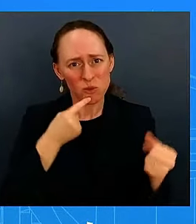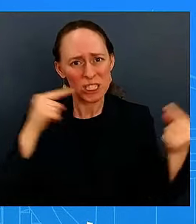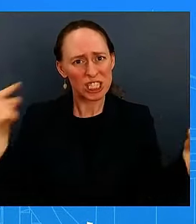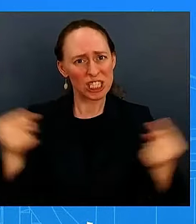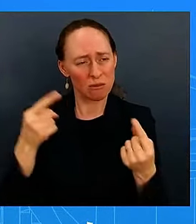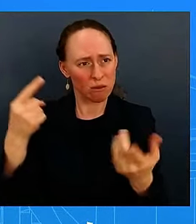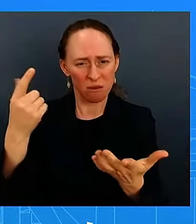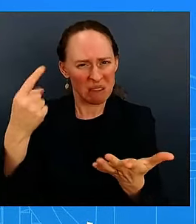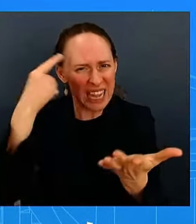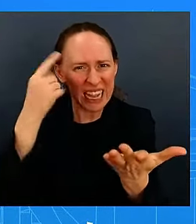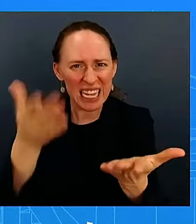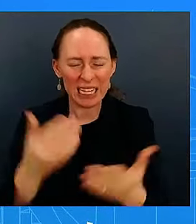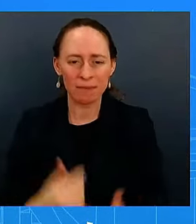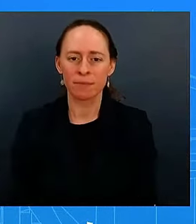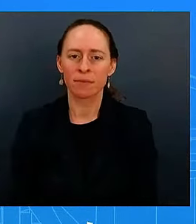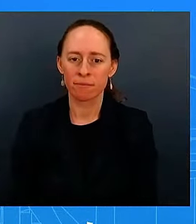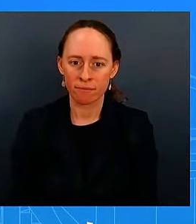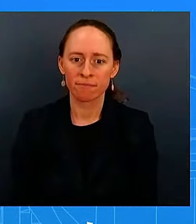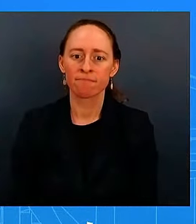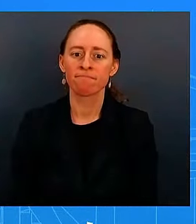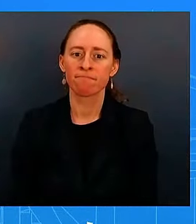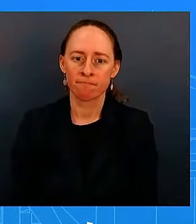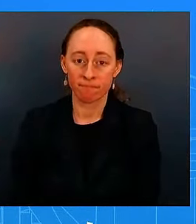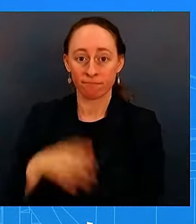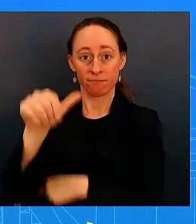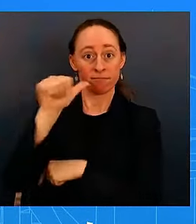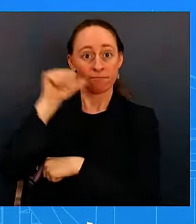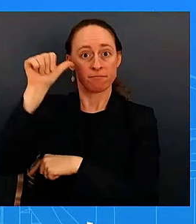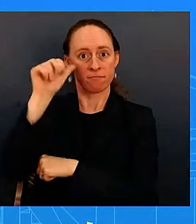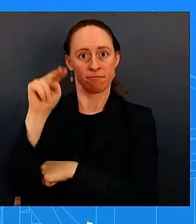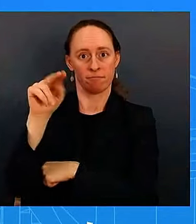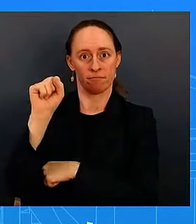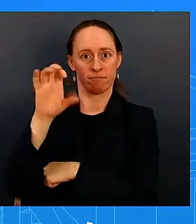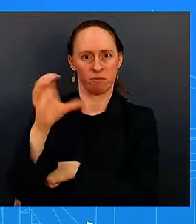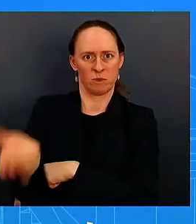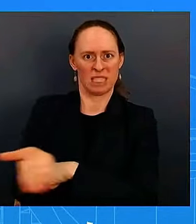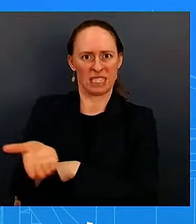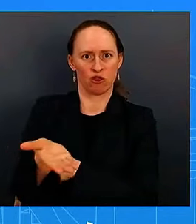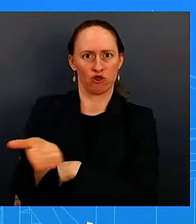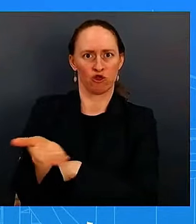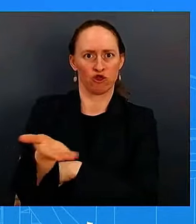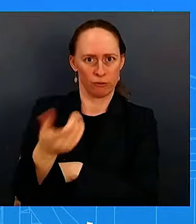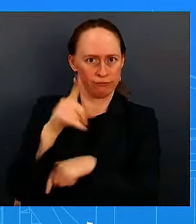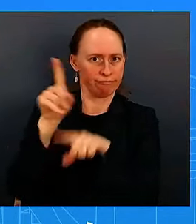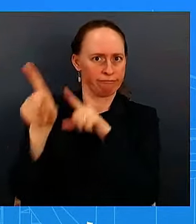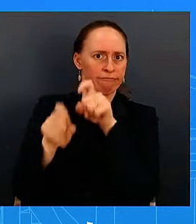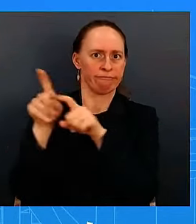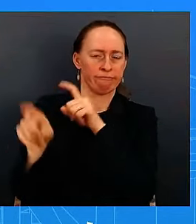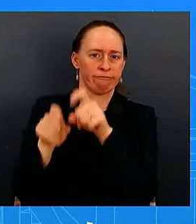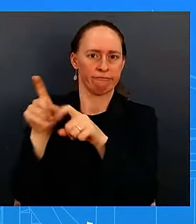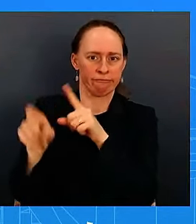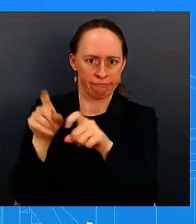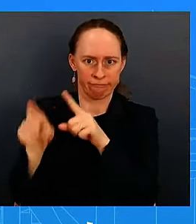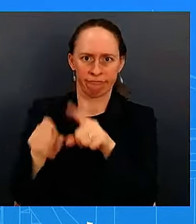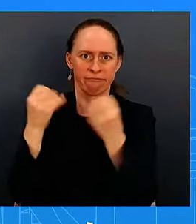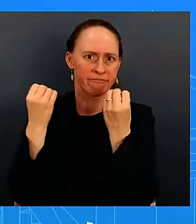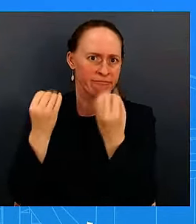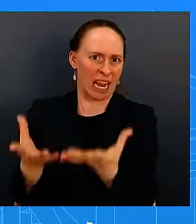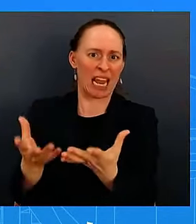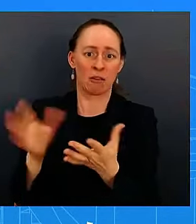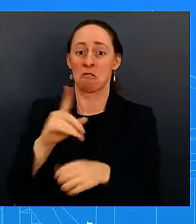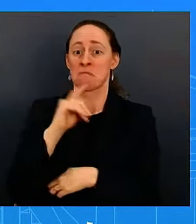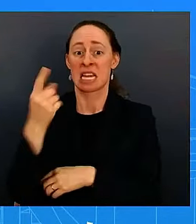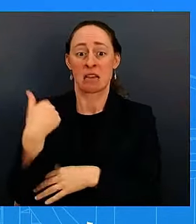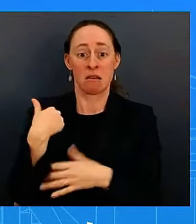about about what occurred i don't have anything else to share beyond that i've taken questions on this i don't have any more information to share